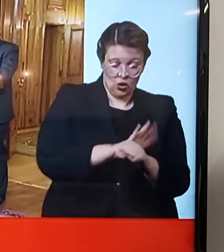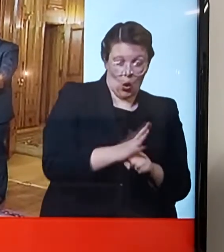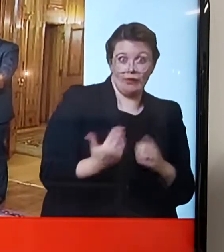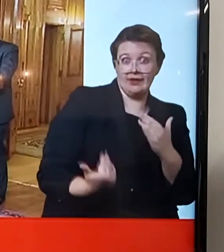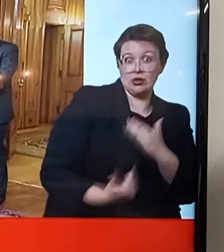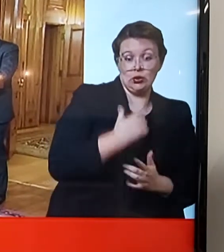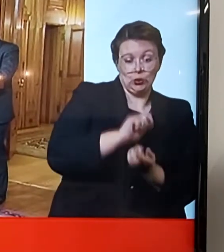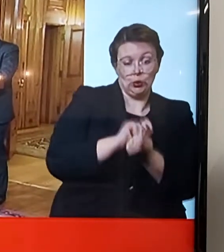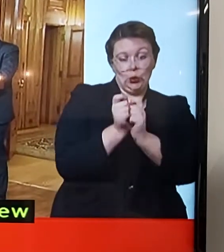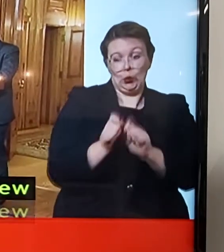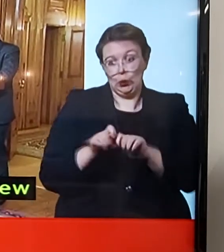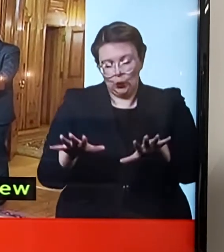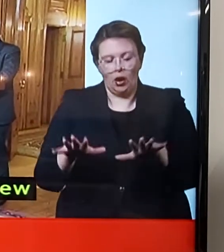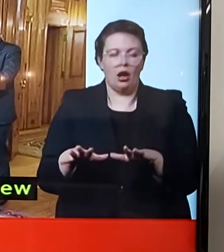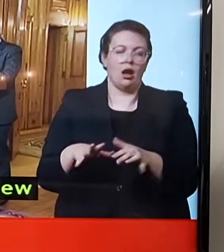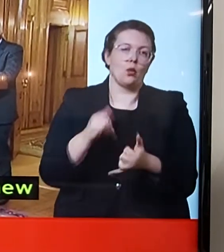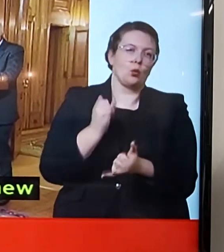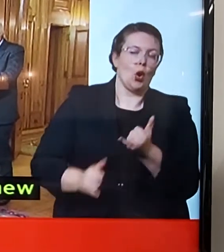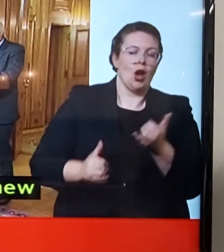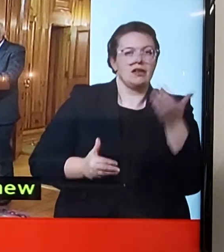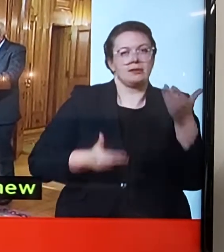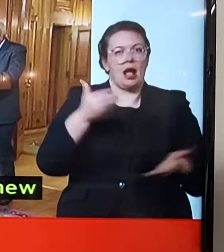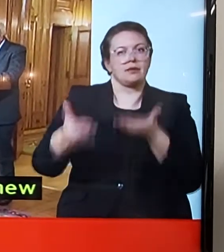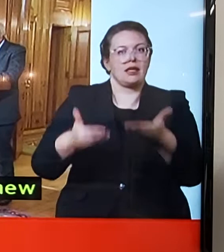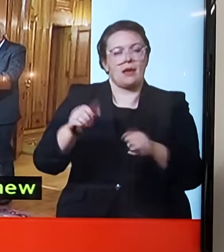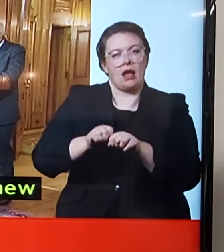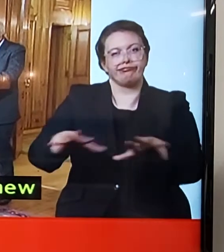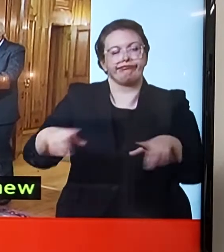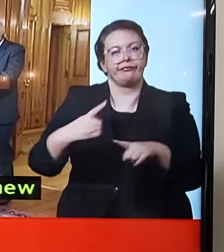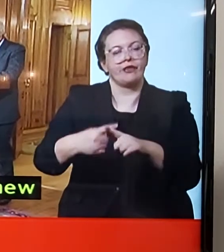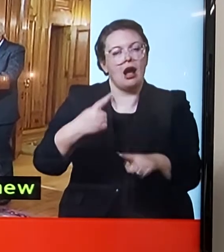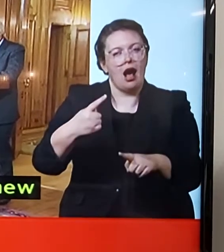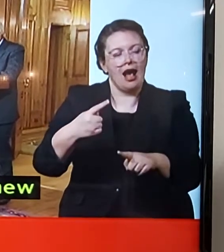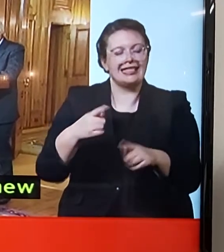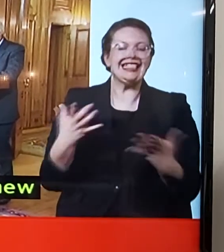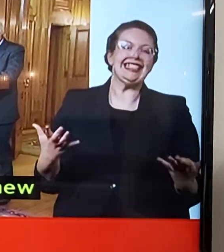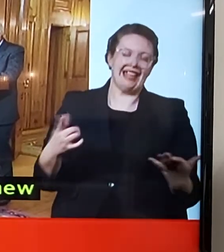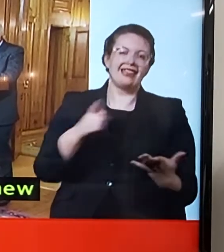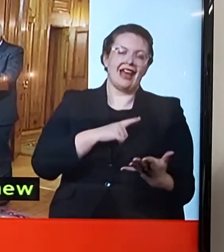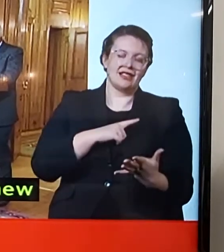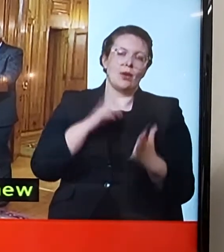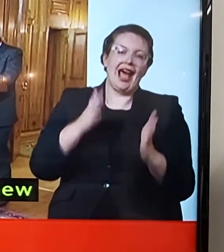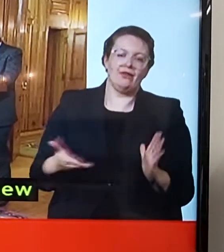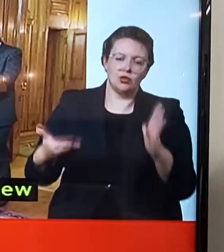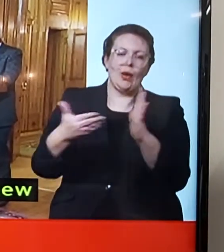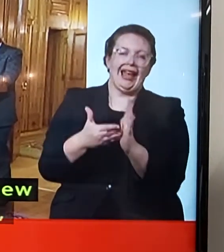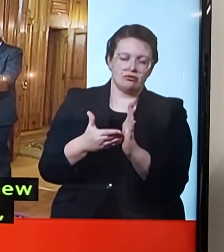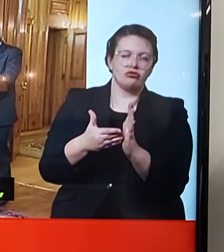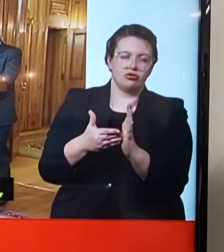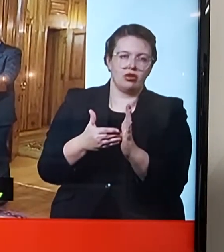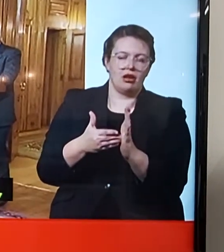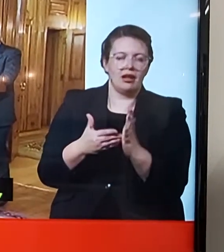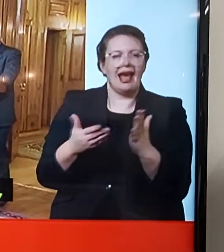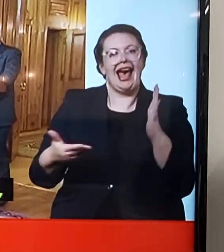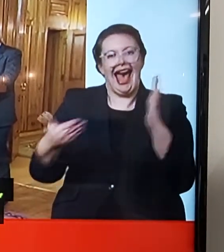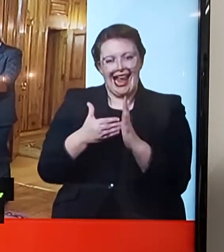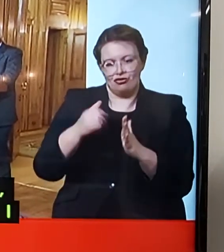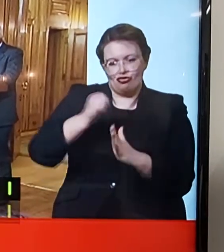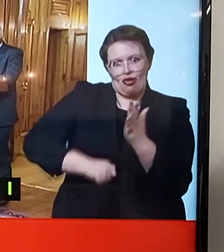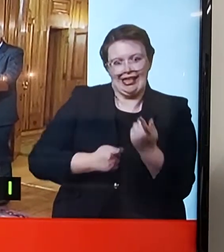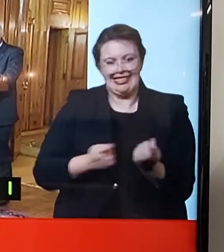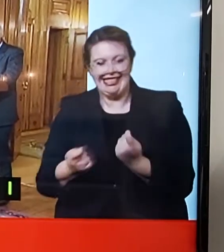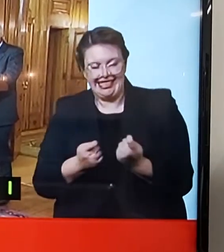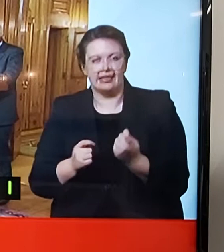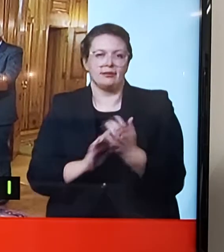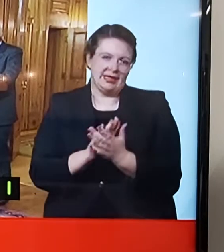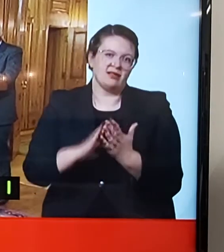chance of school, and I think the evidence of that is really clear. We had to unfortunately do some additional things, which included the closure